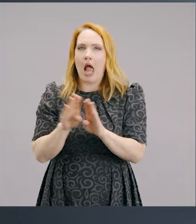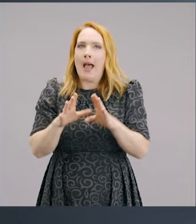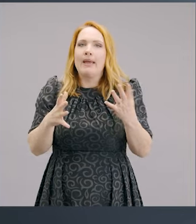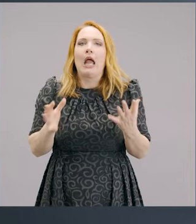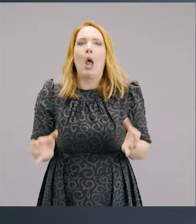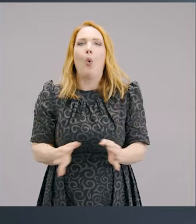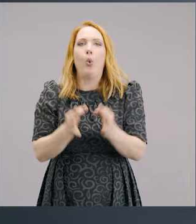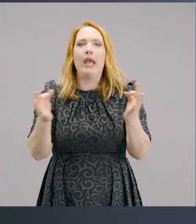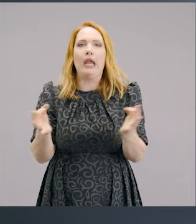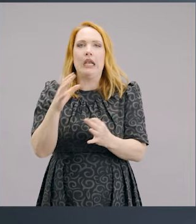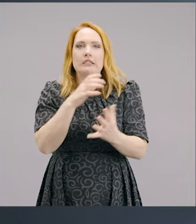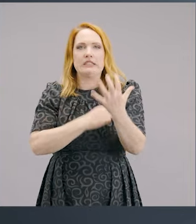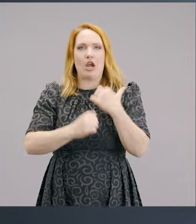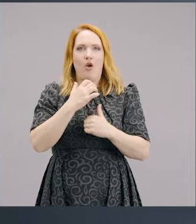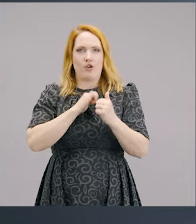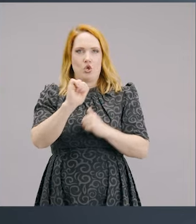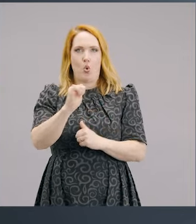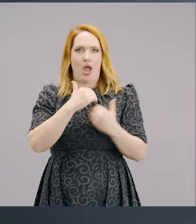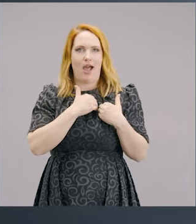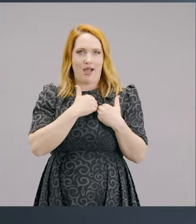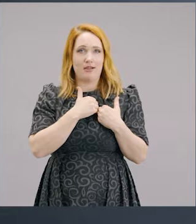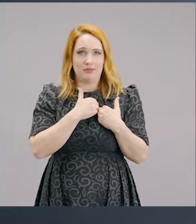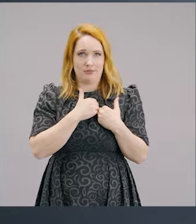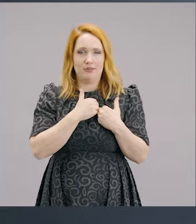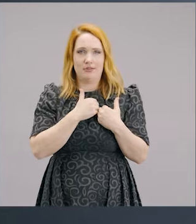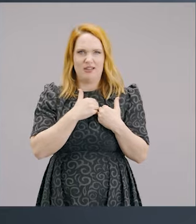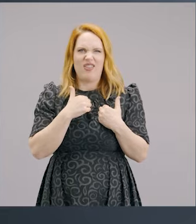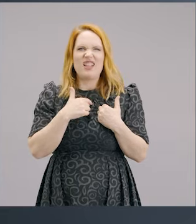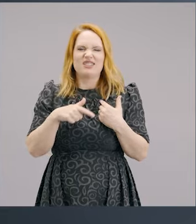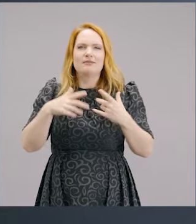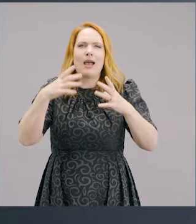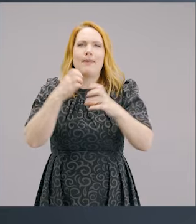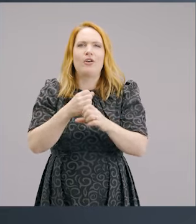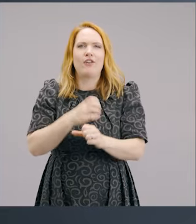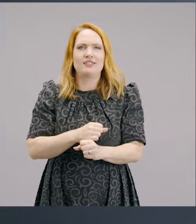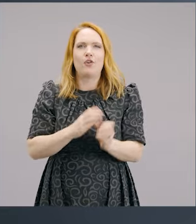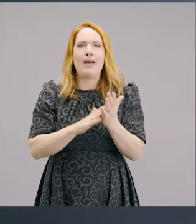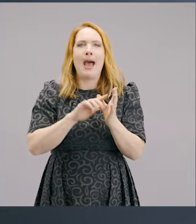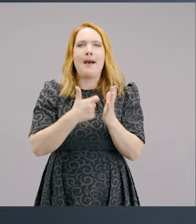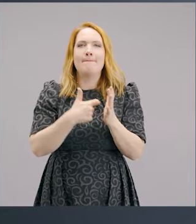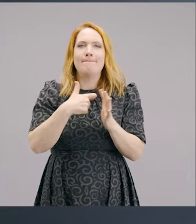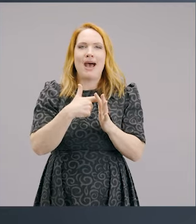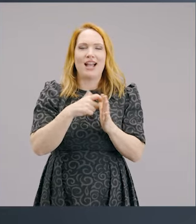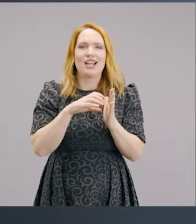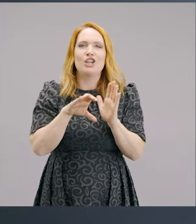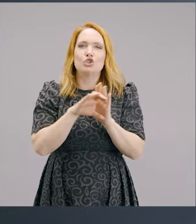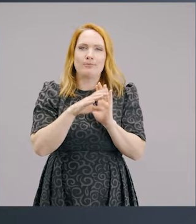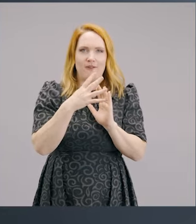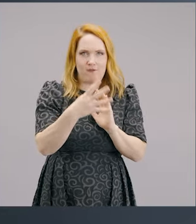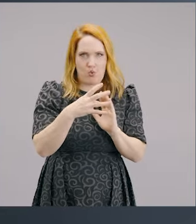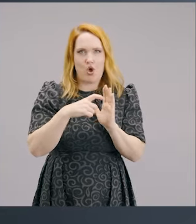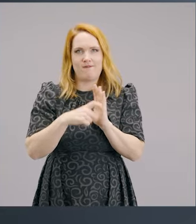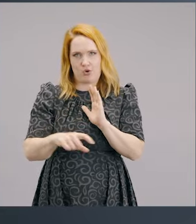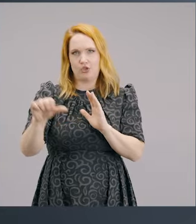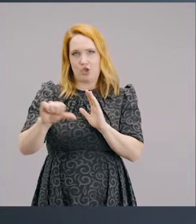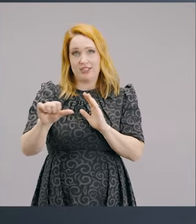weed strangling your heart. That's a paraphrase of Mark 4, verse 19. Satan